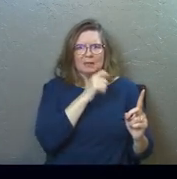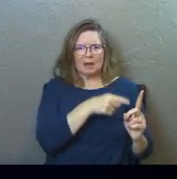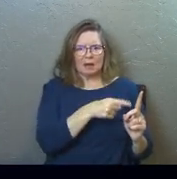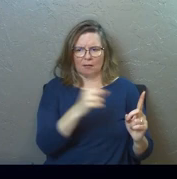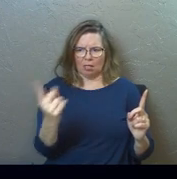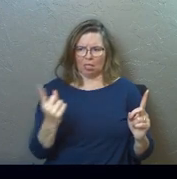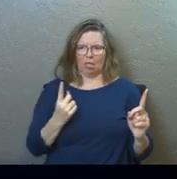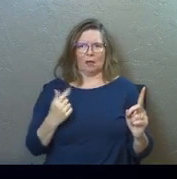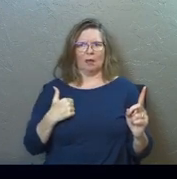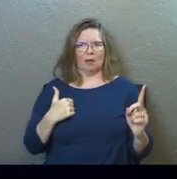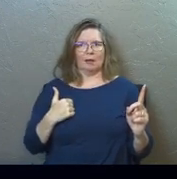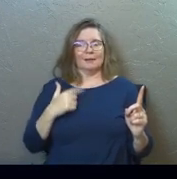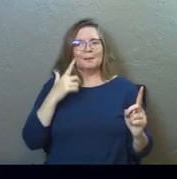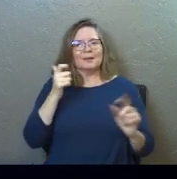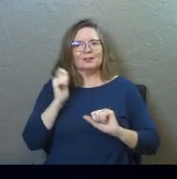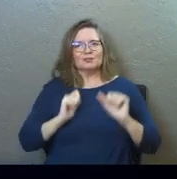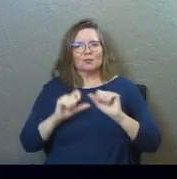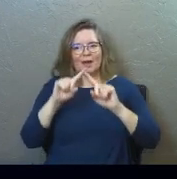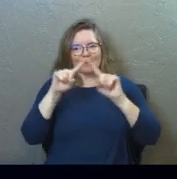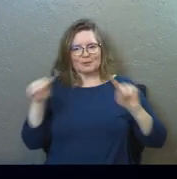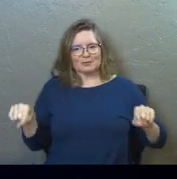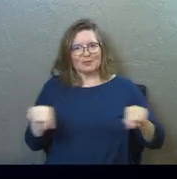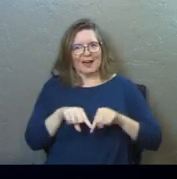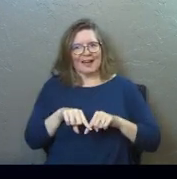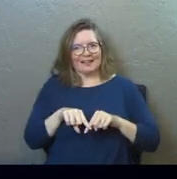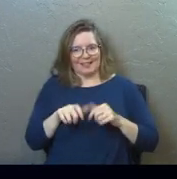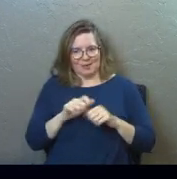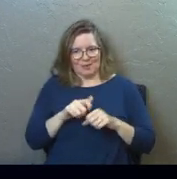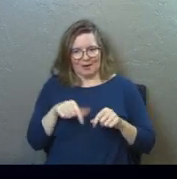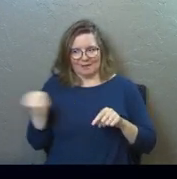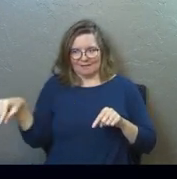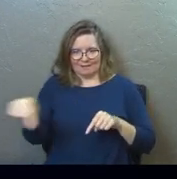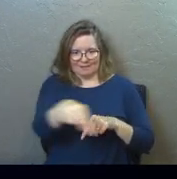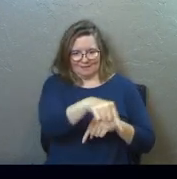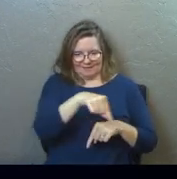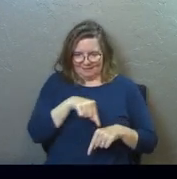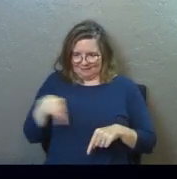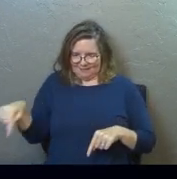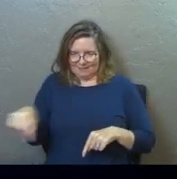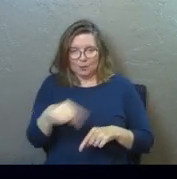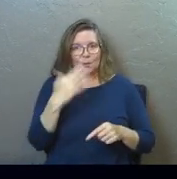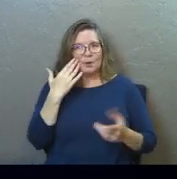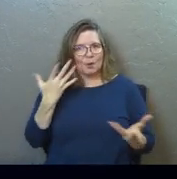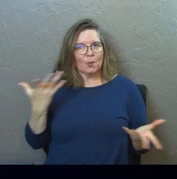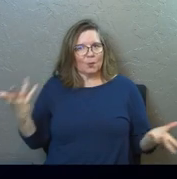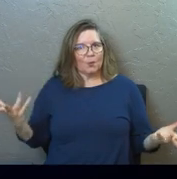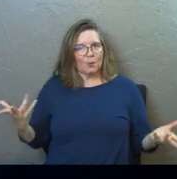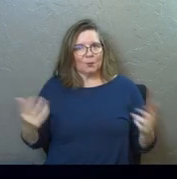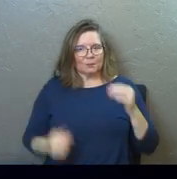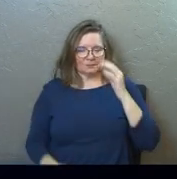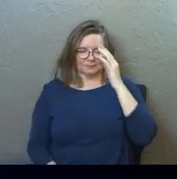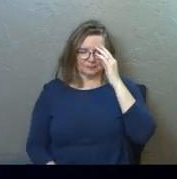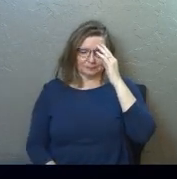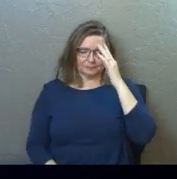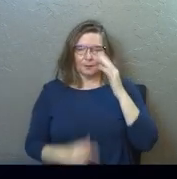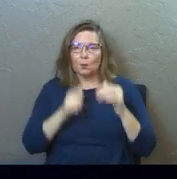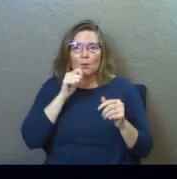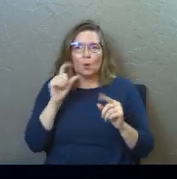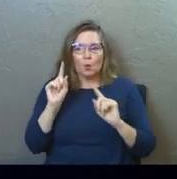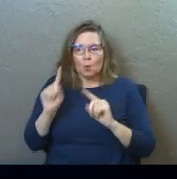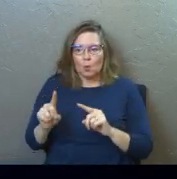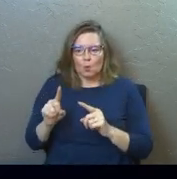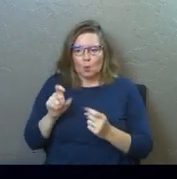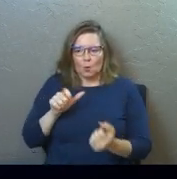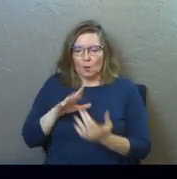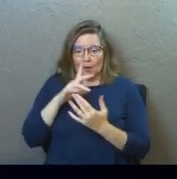me instead, because it's a drama triangle, and this is the way that it works, and we all know that this is the way it works, right, we don't go